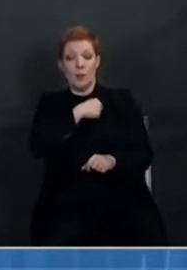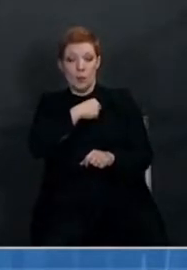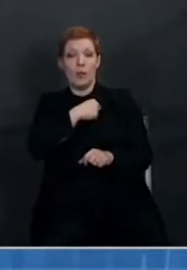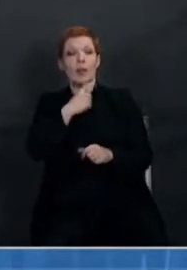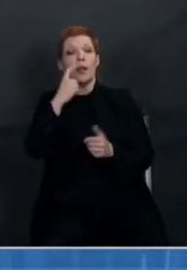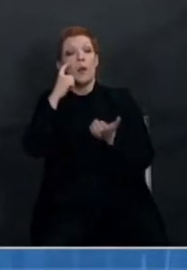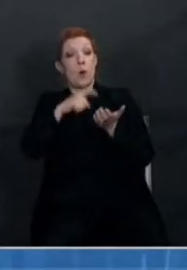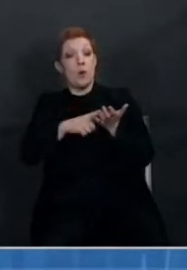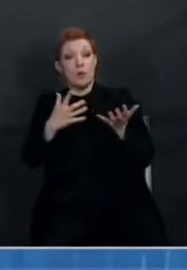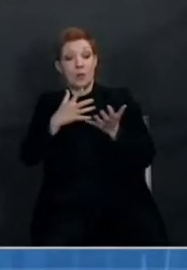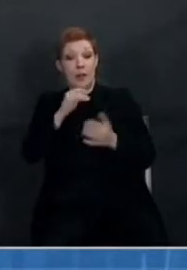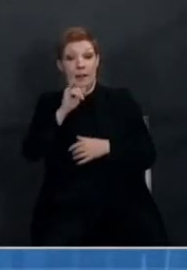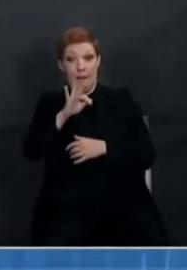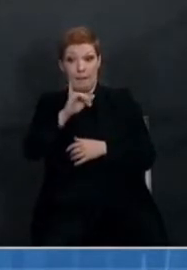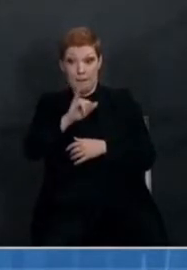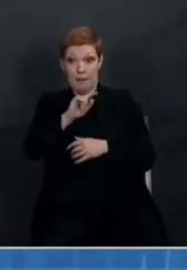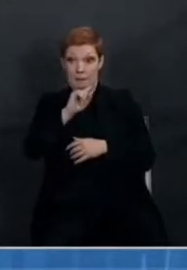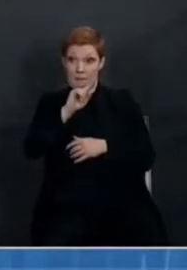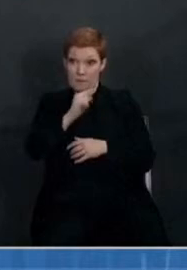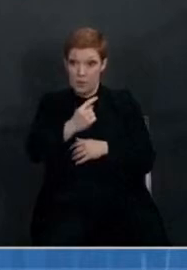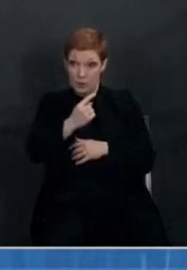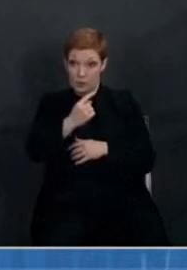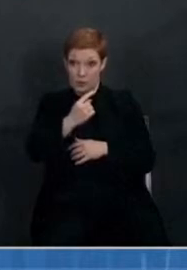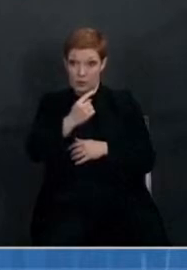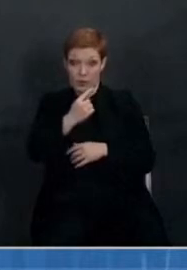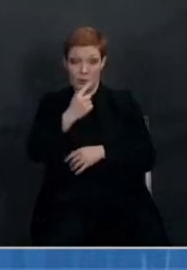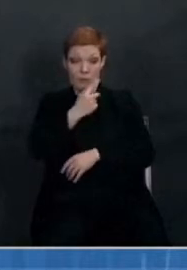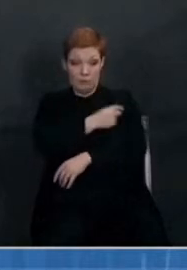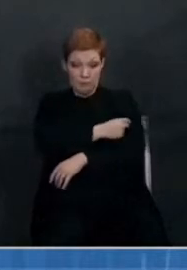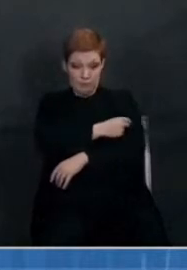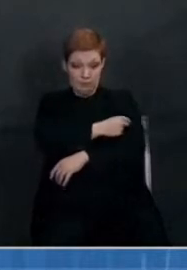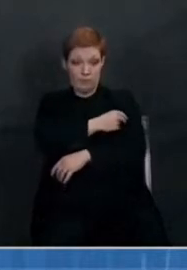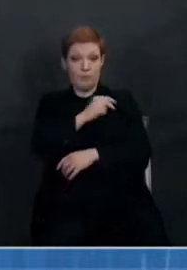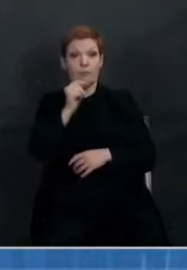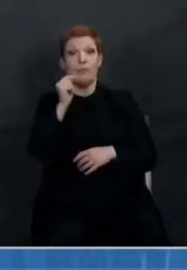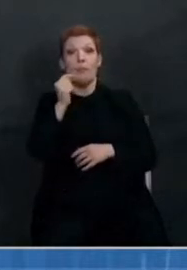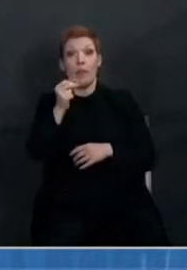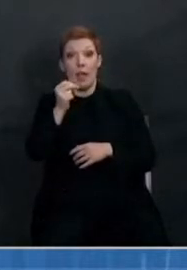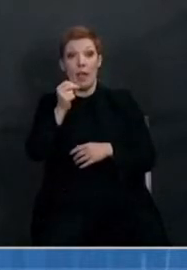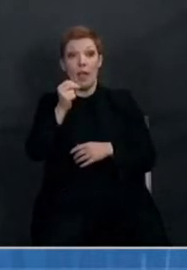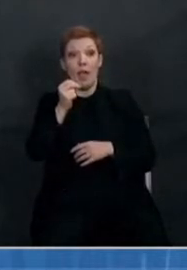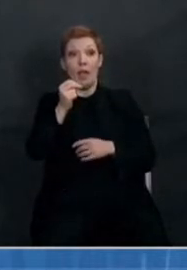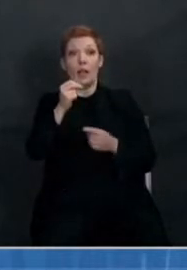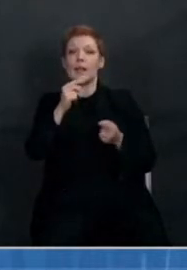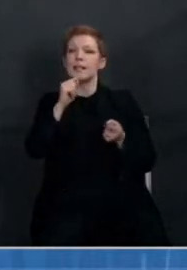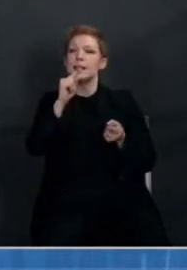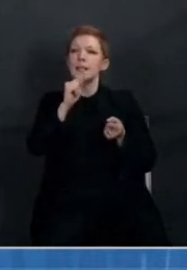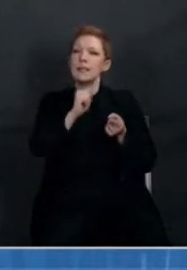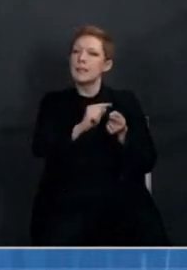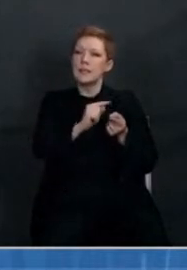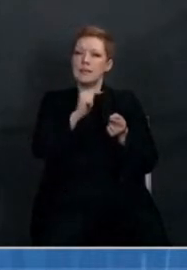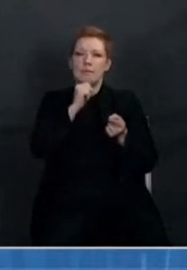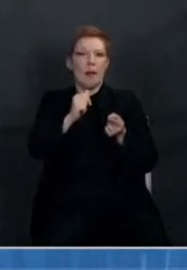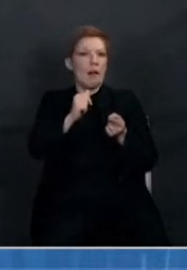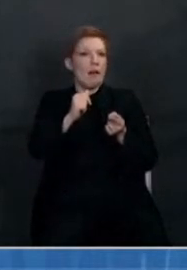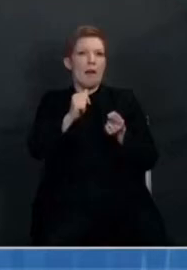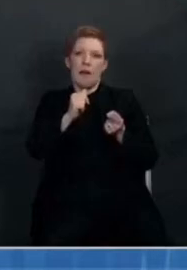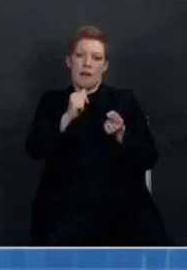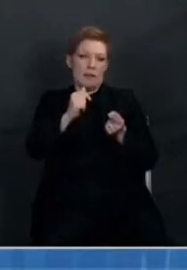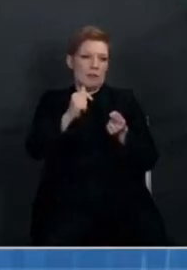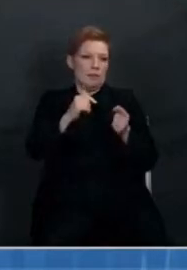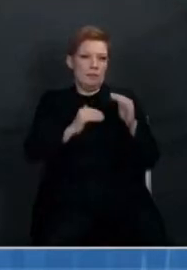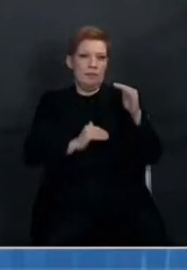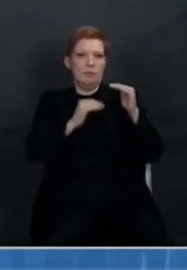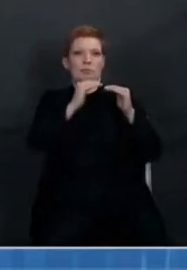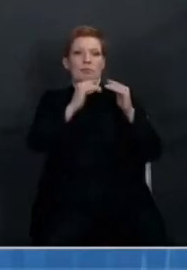work for as long. And then, of course, there is an ongoing concern that we would see the emergence of more variants if